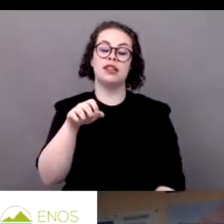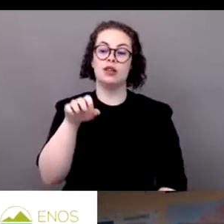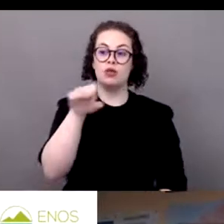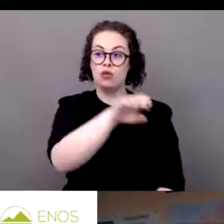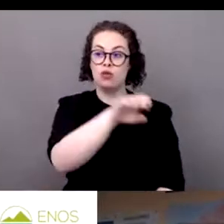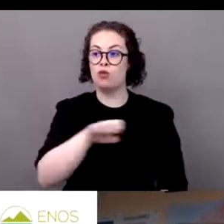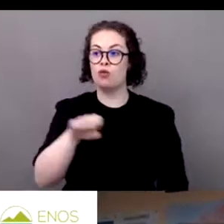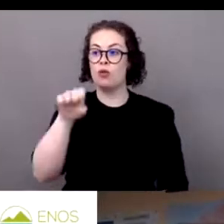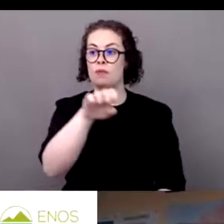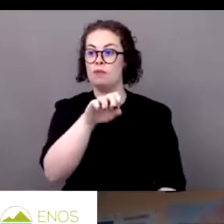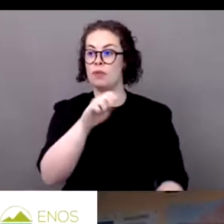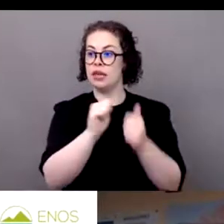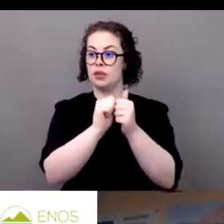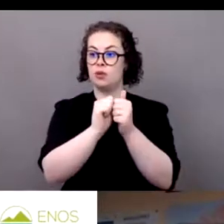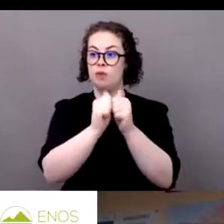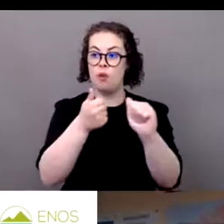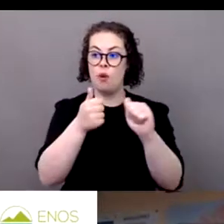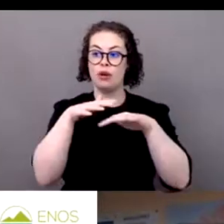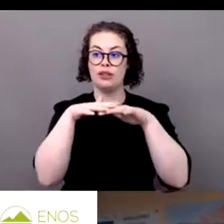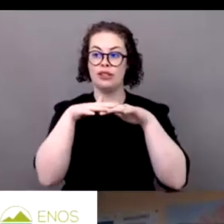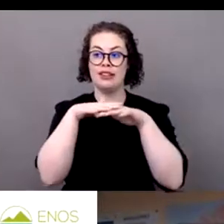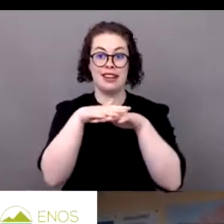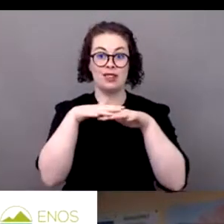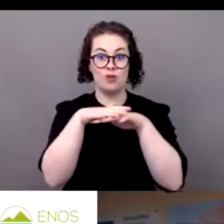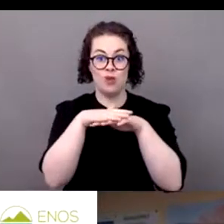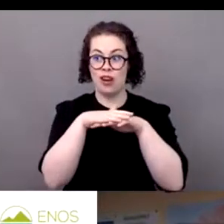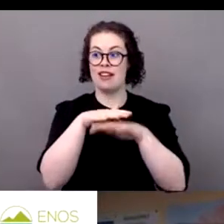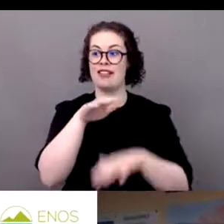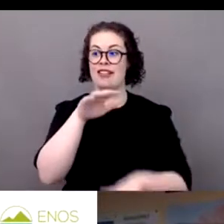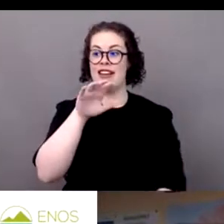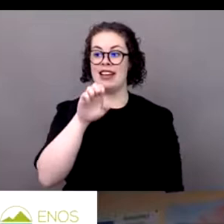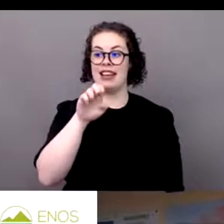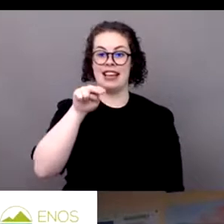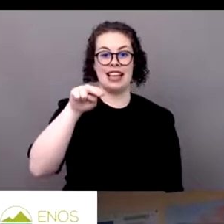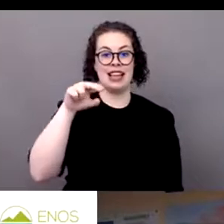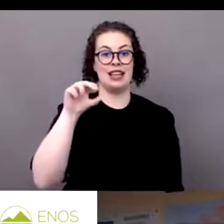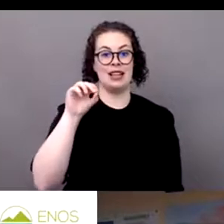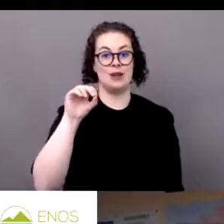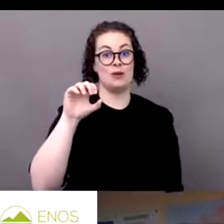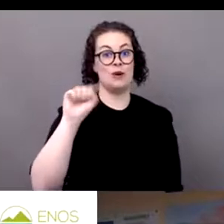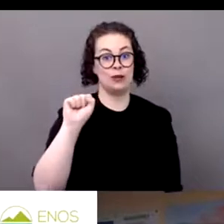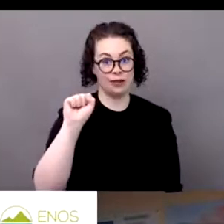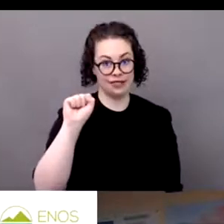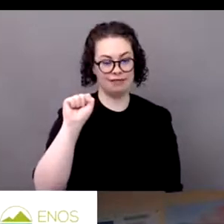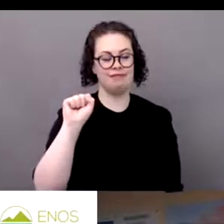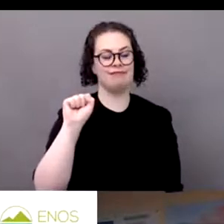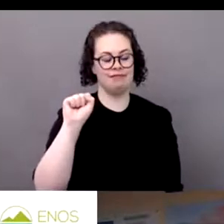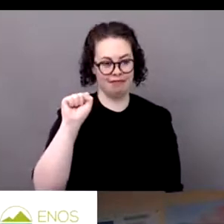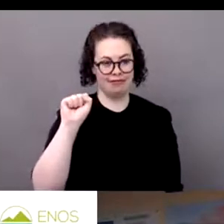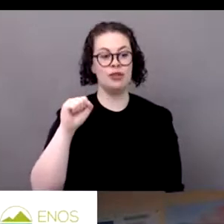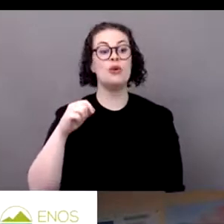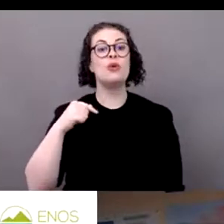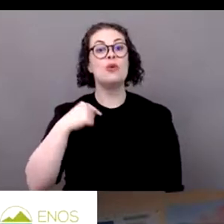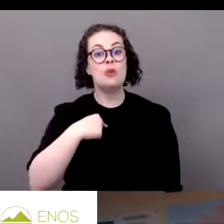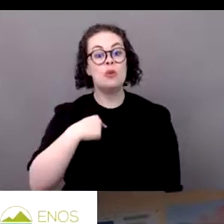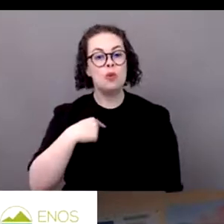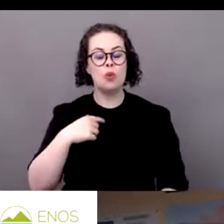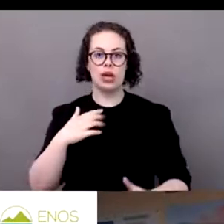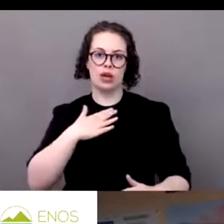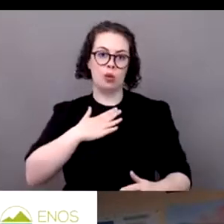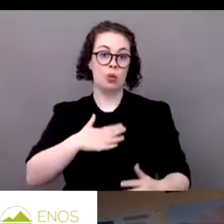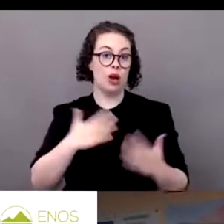2013 to represent the interests of outdoor sports in the broader sense at European level.